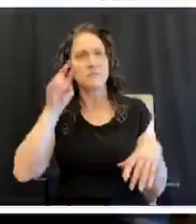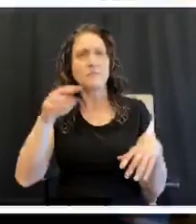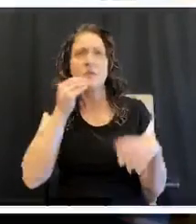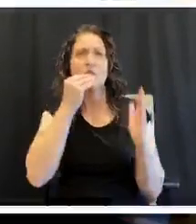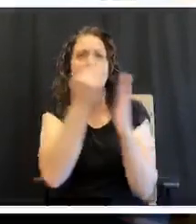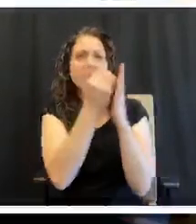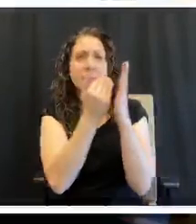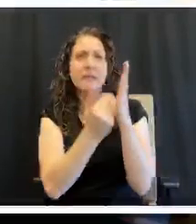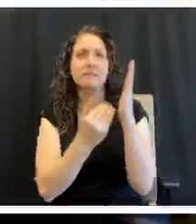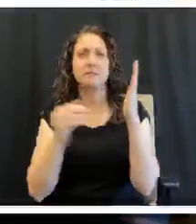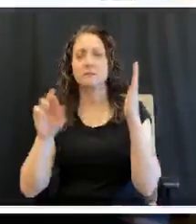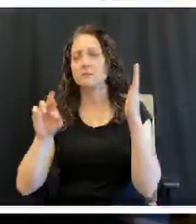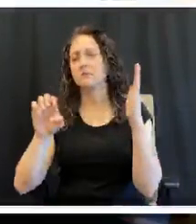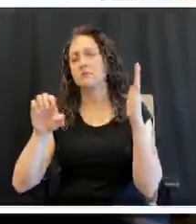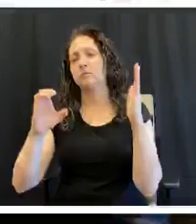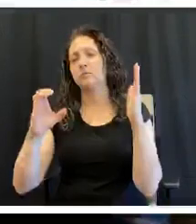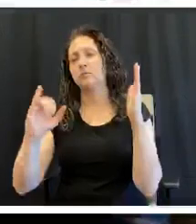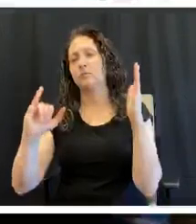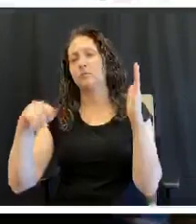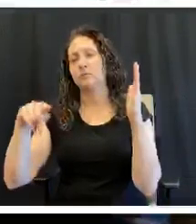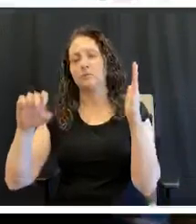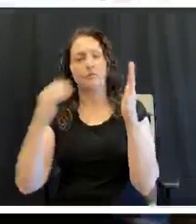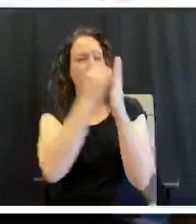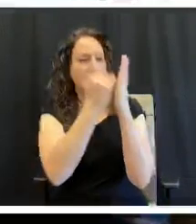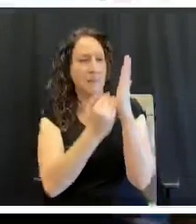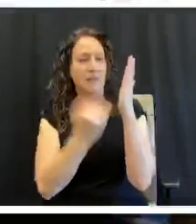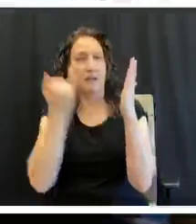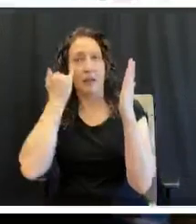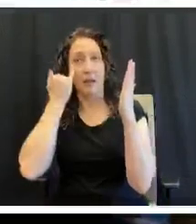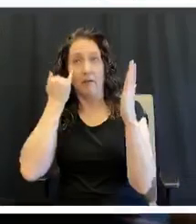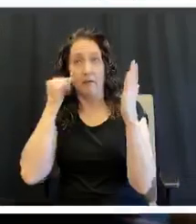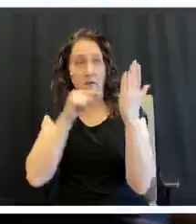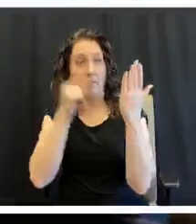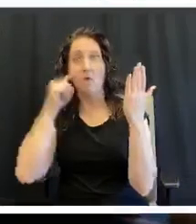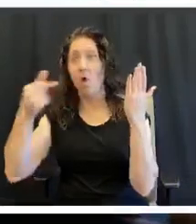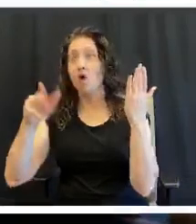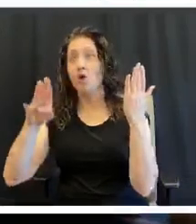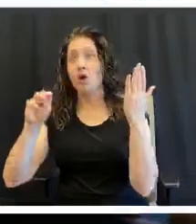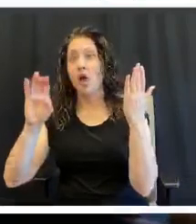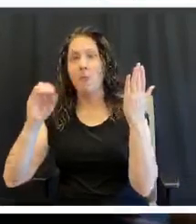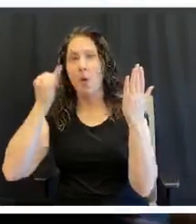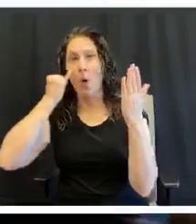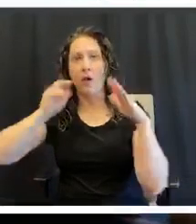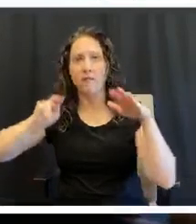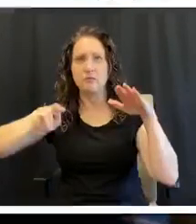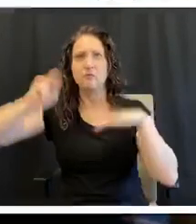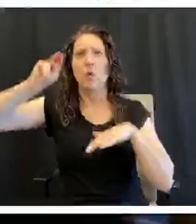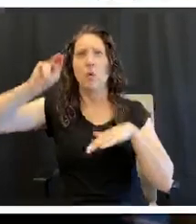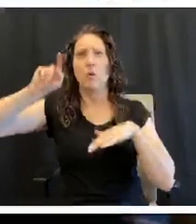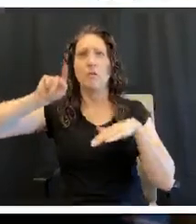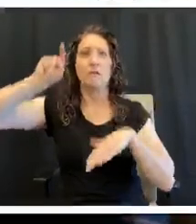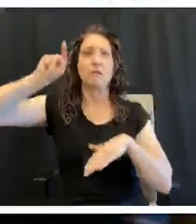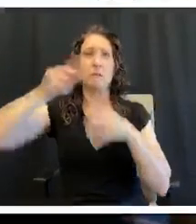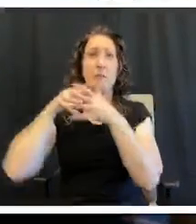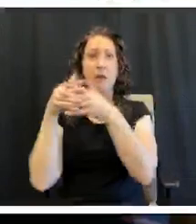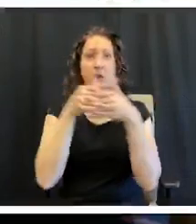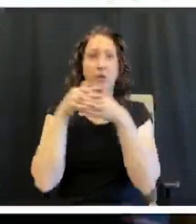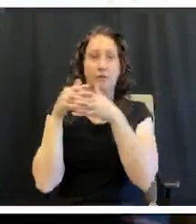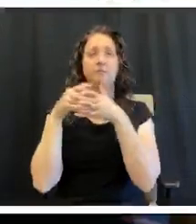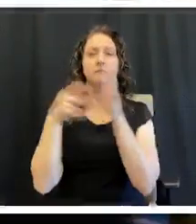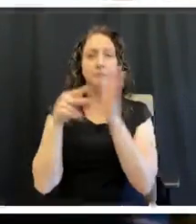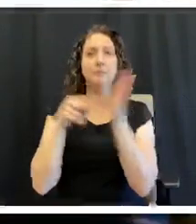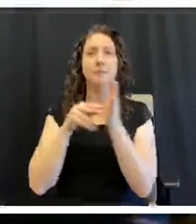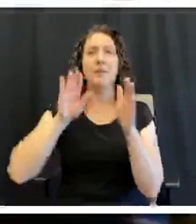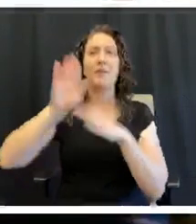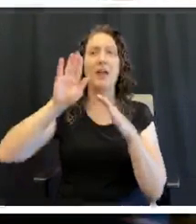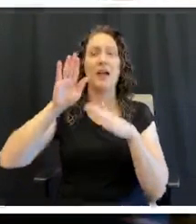about gumbo, the more up north you go in the country, the lighter the roux is. When you get down here to